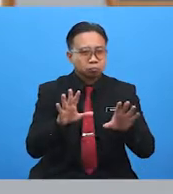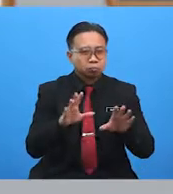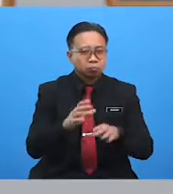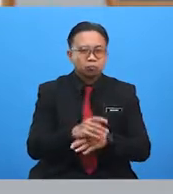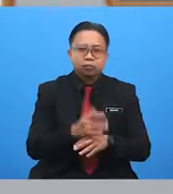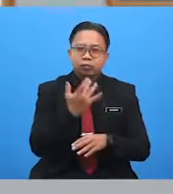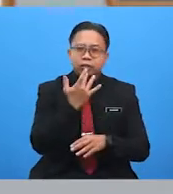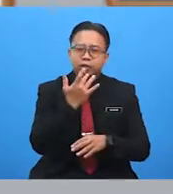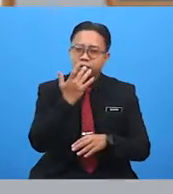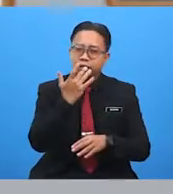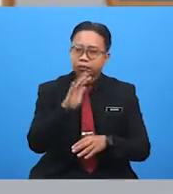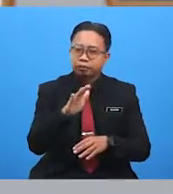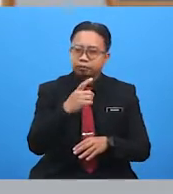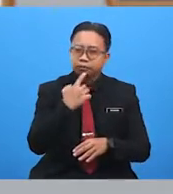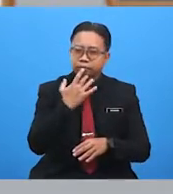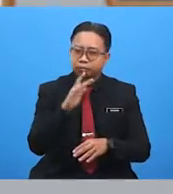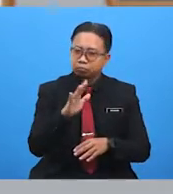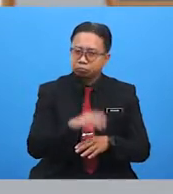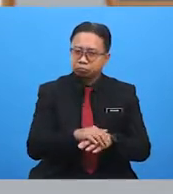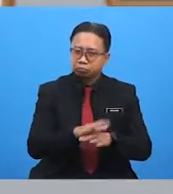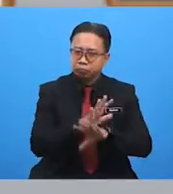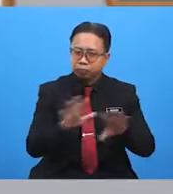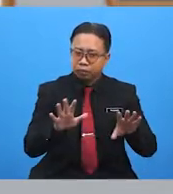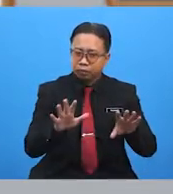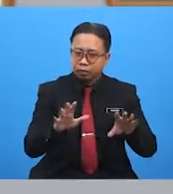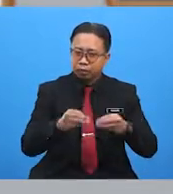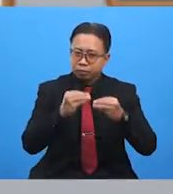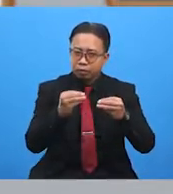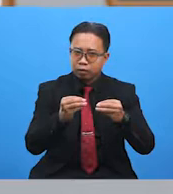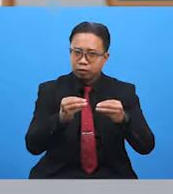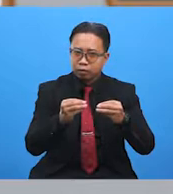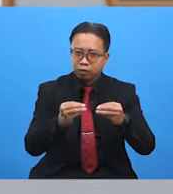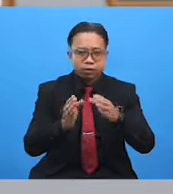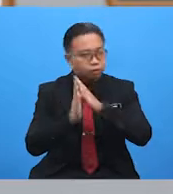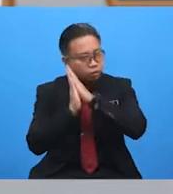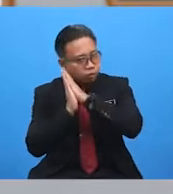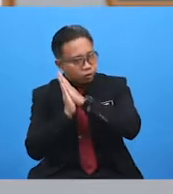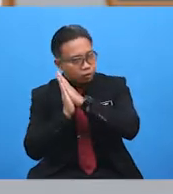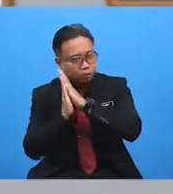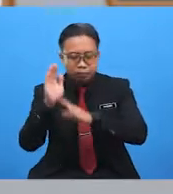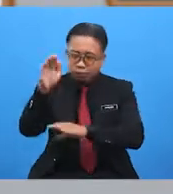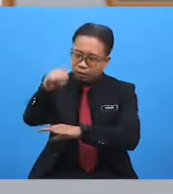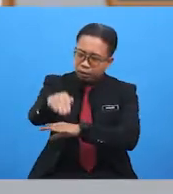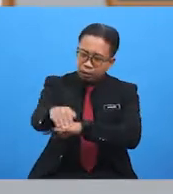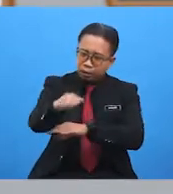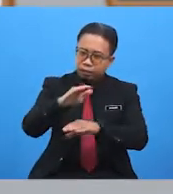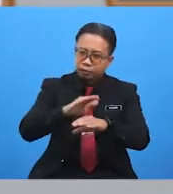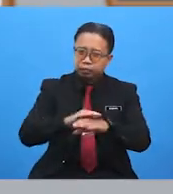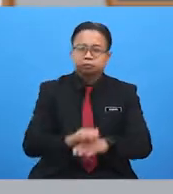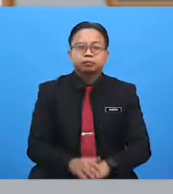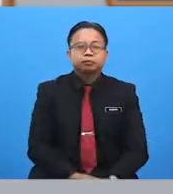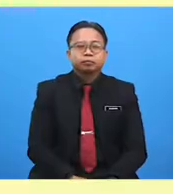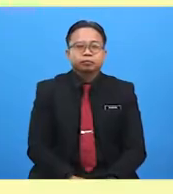unfortunate. And spend night means to sleep for the night at a place.